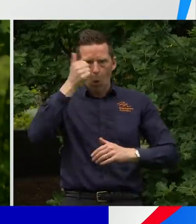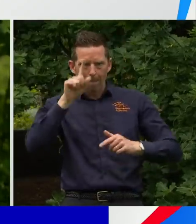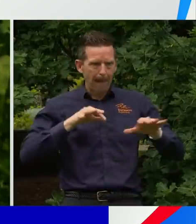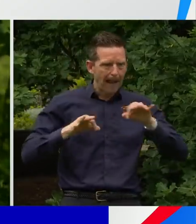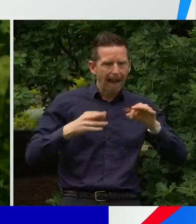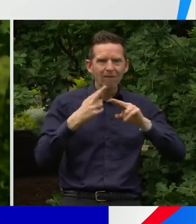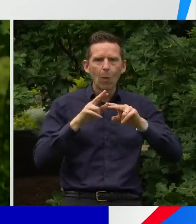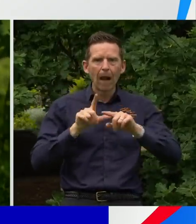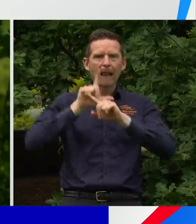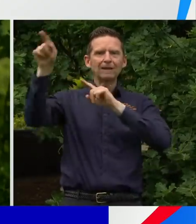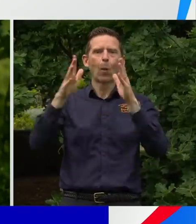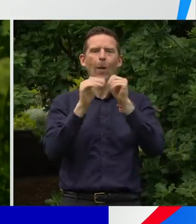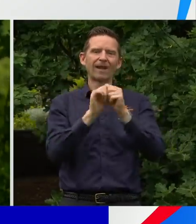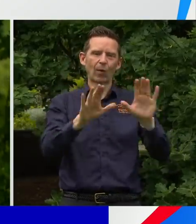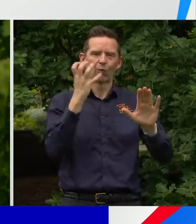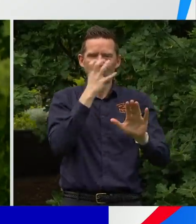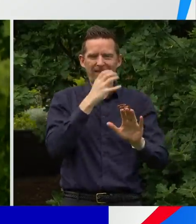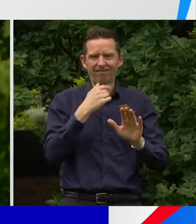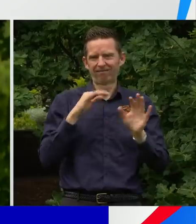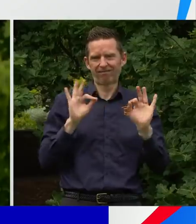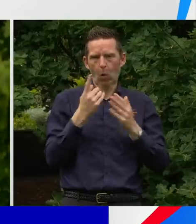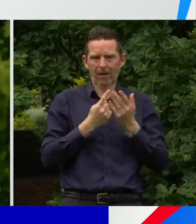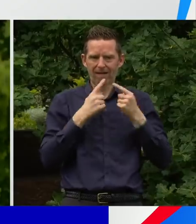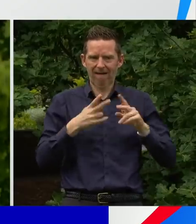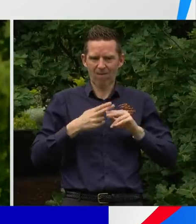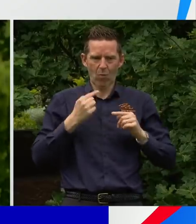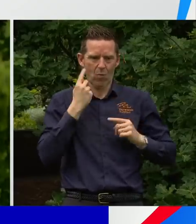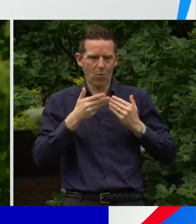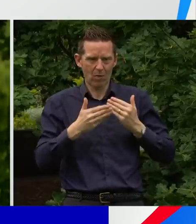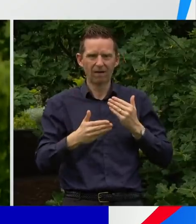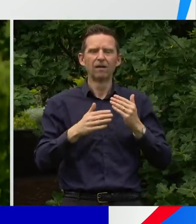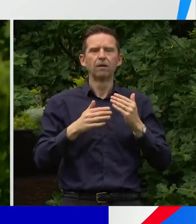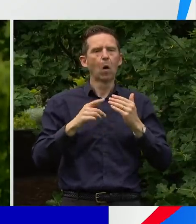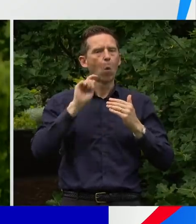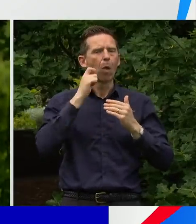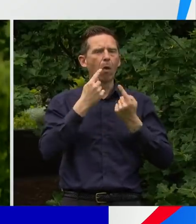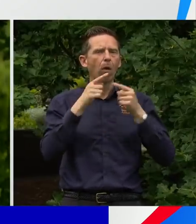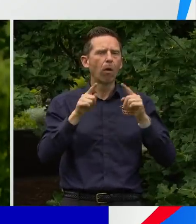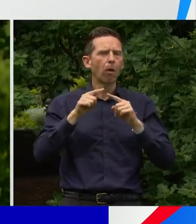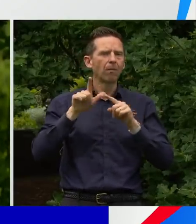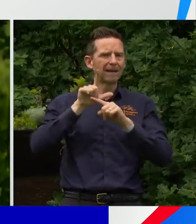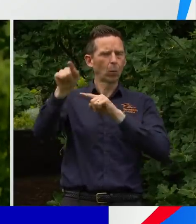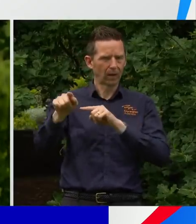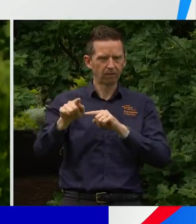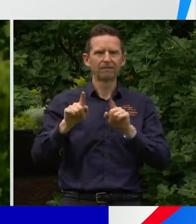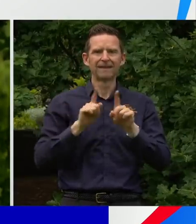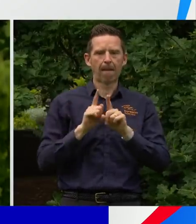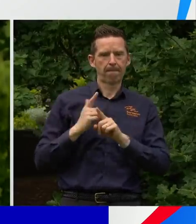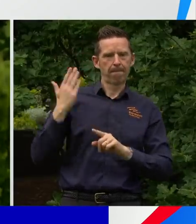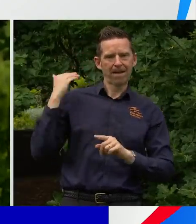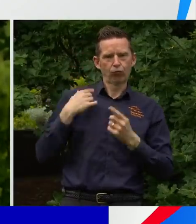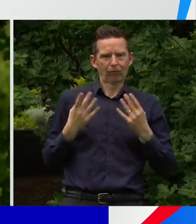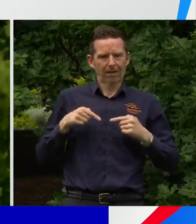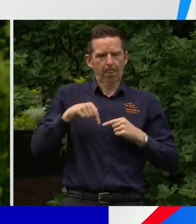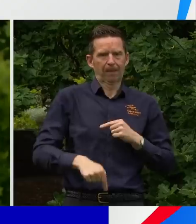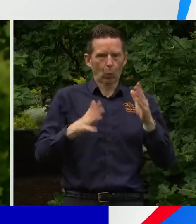today. Today's not the day to make those announcements, but quite soon, just as we did last weekend, we clarified for people what would happen this week. We will be